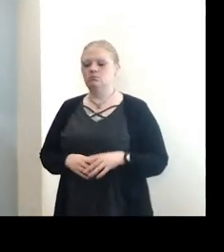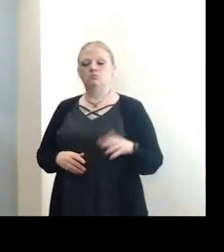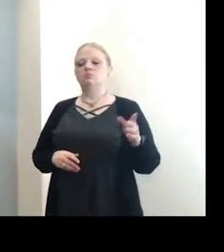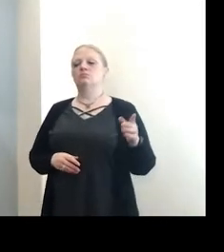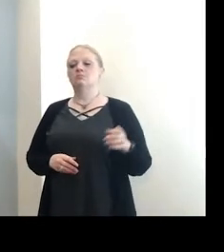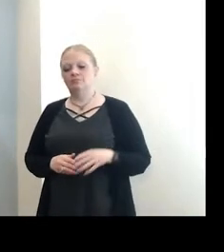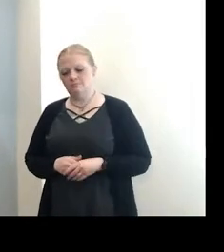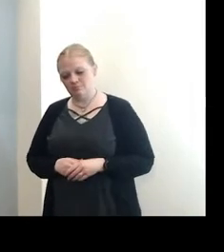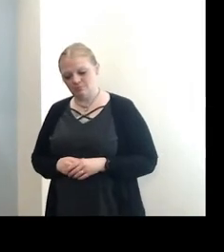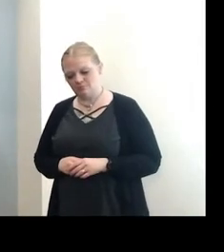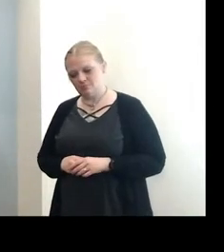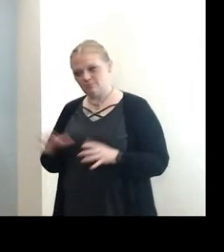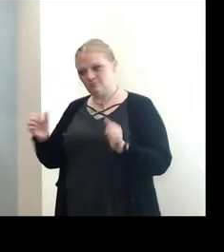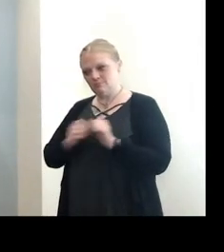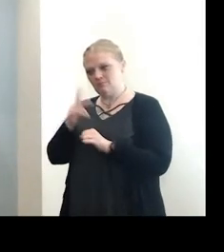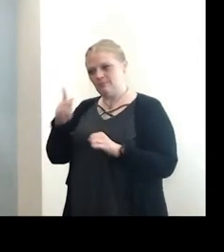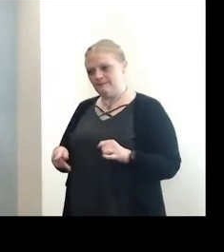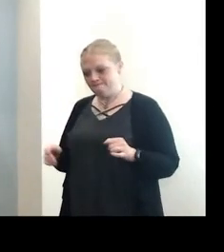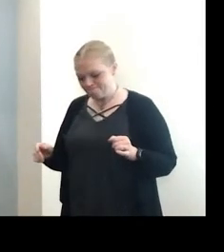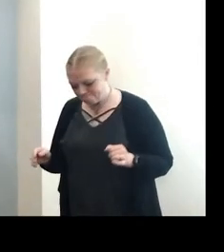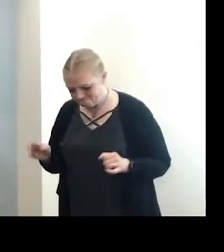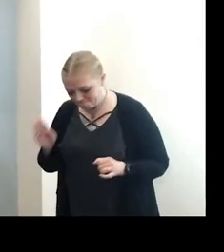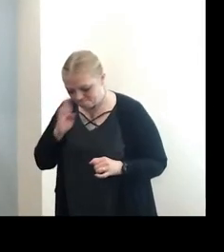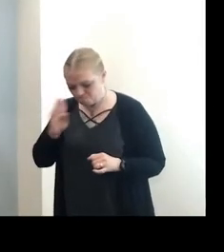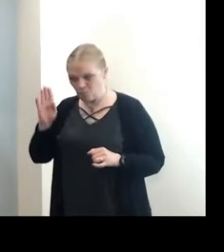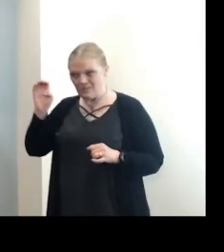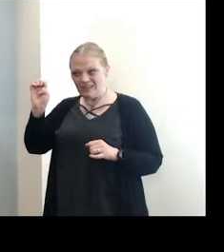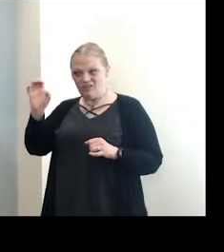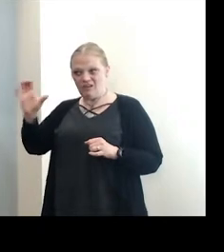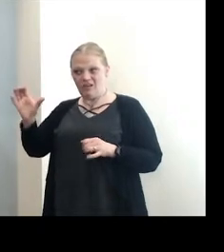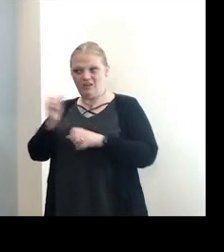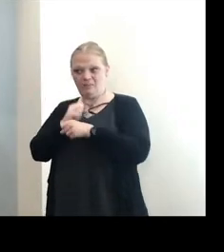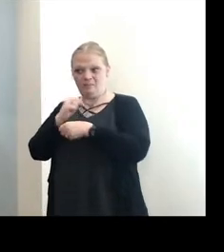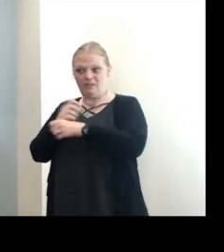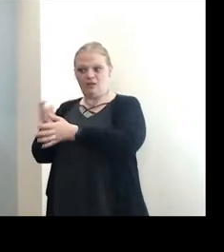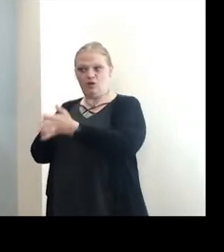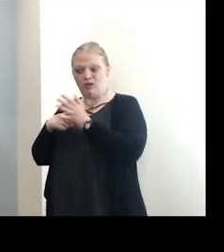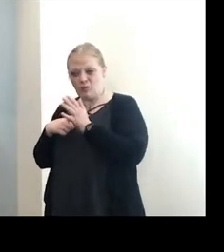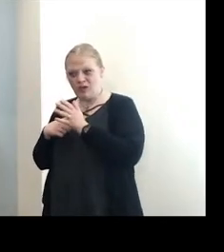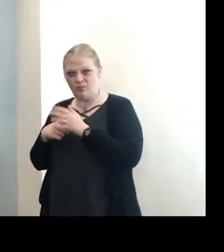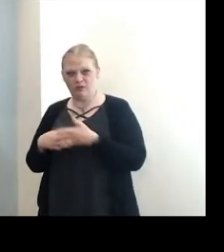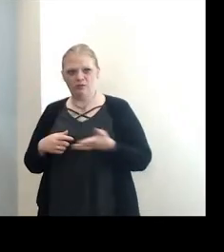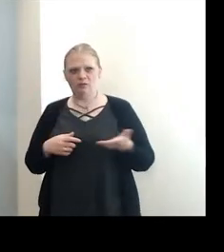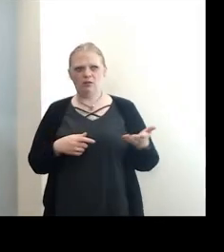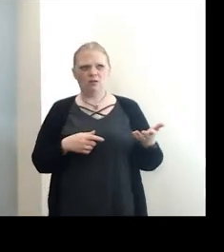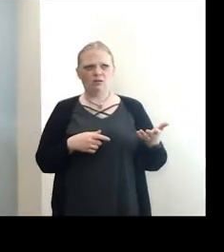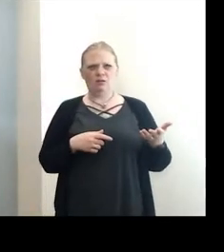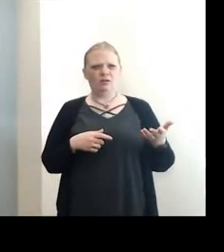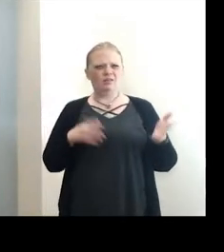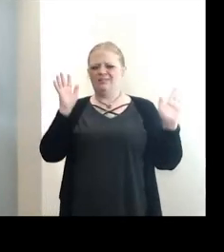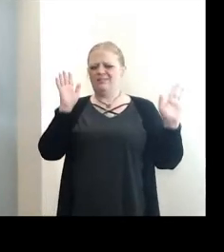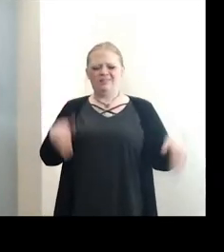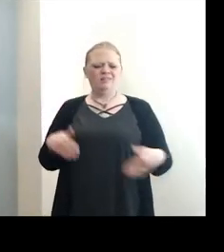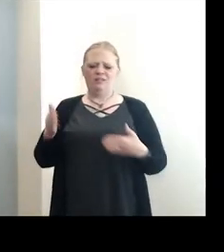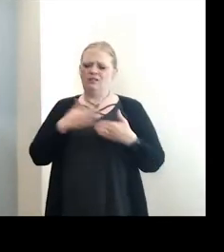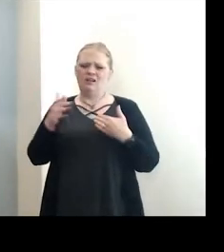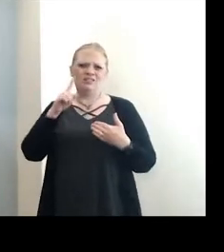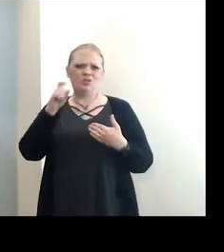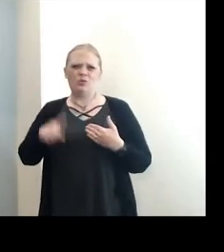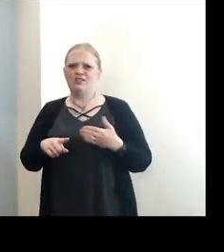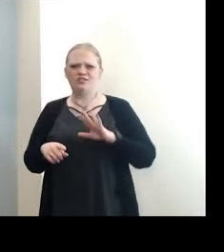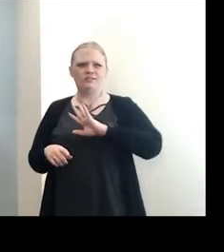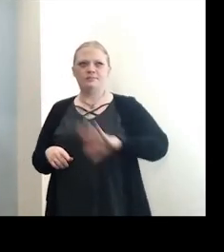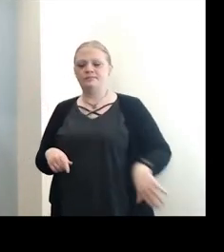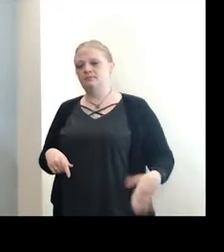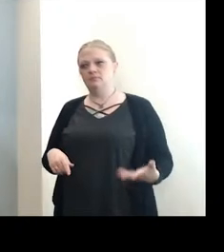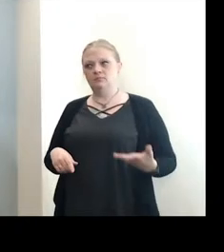If I could just follow up on that, will Erie County make that a requirement? Going on to the next question. At this point, I'm moving